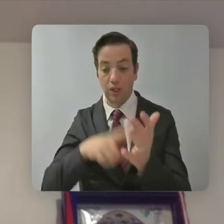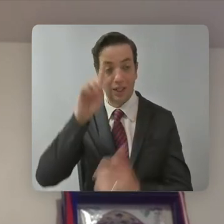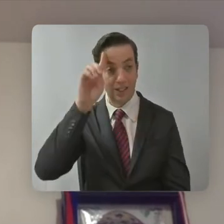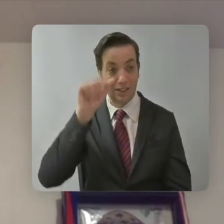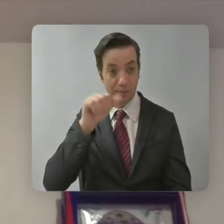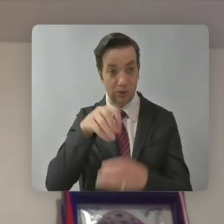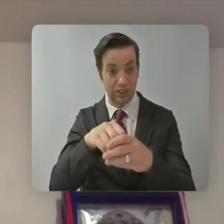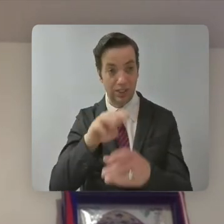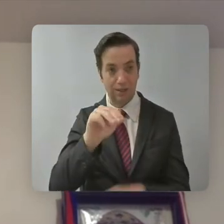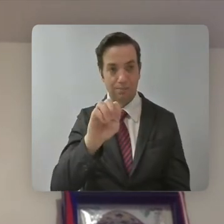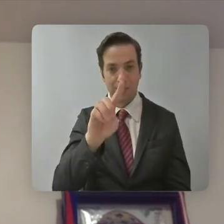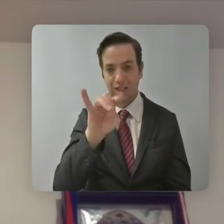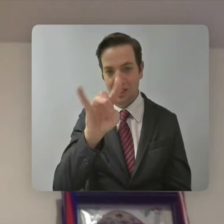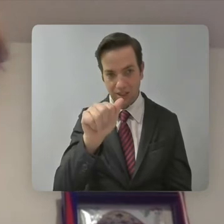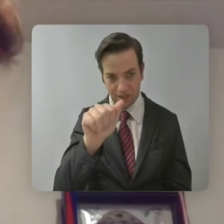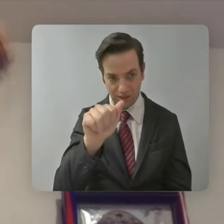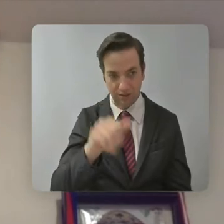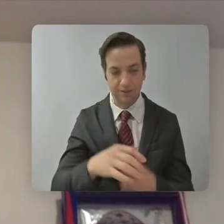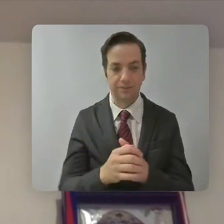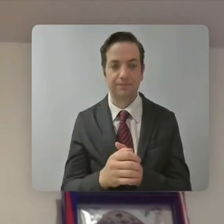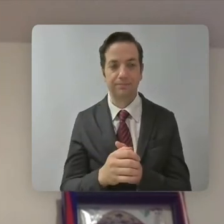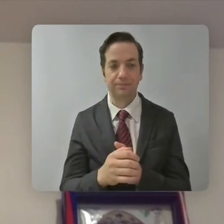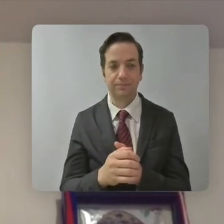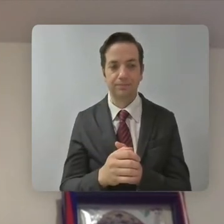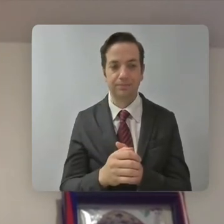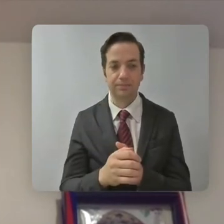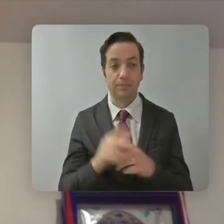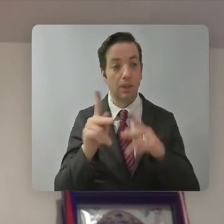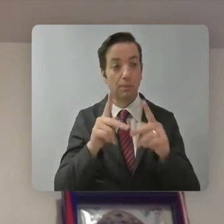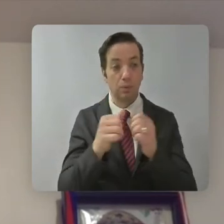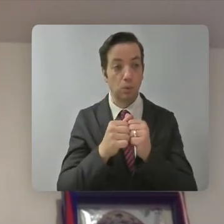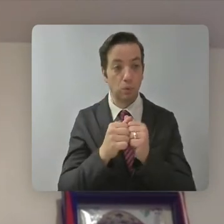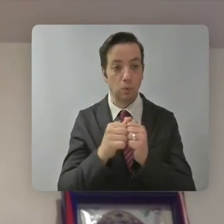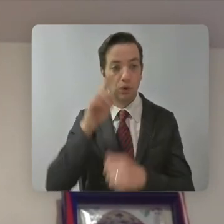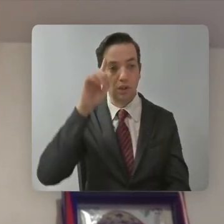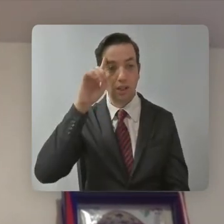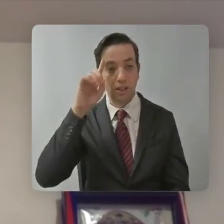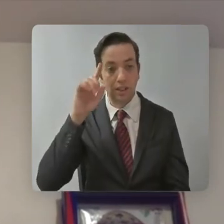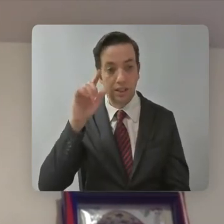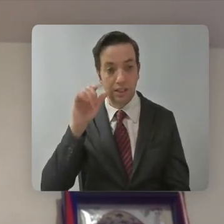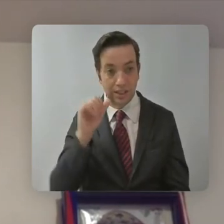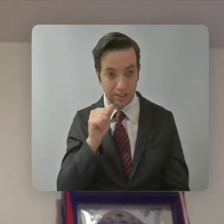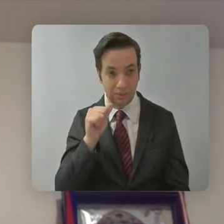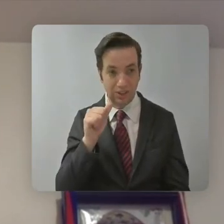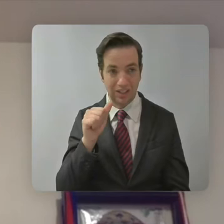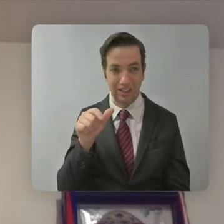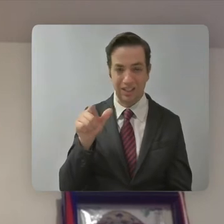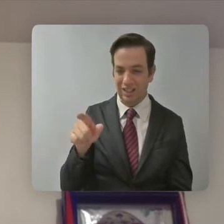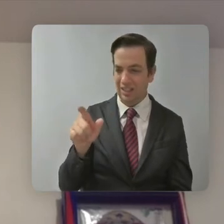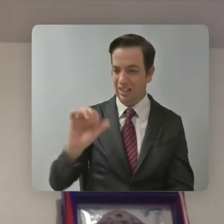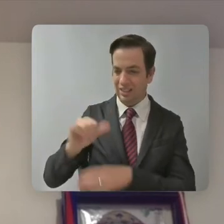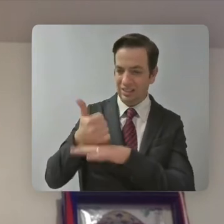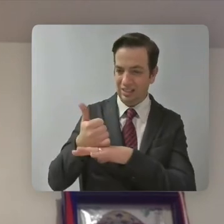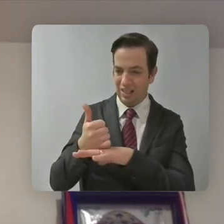with disabilities are caused from the media because we've never had proper representation. And I think that the